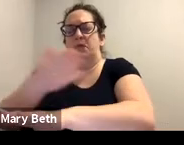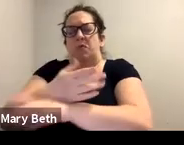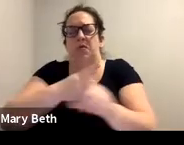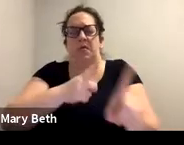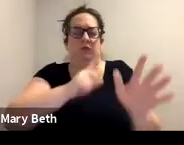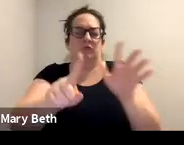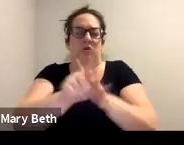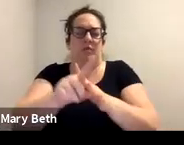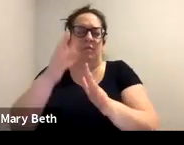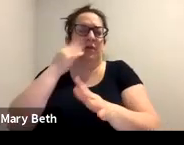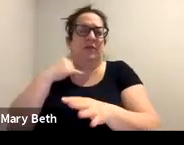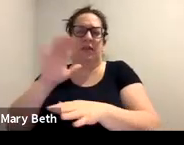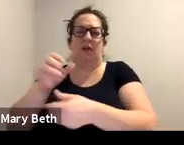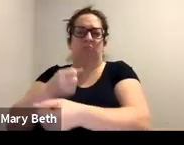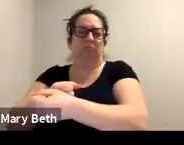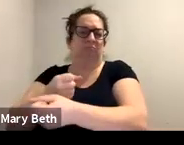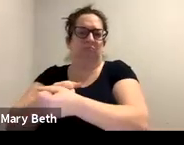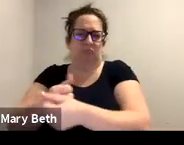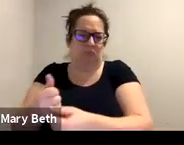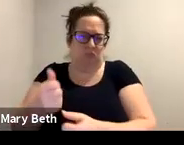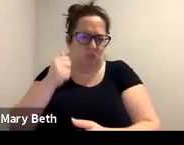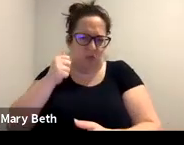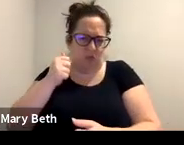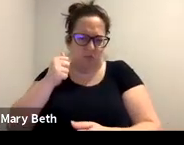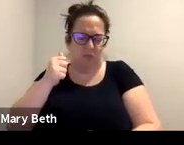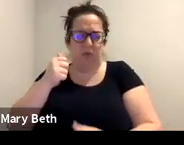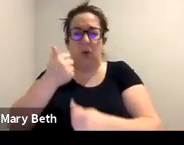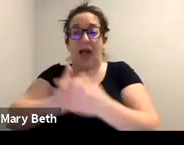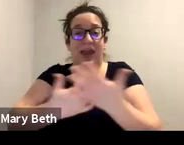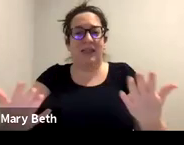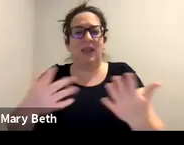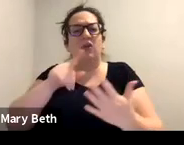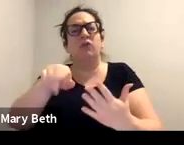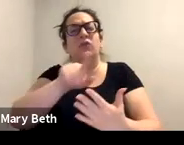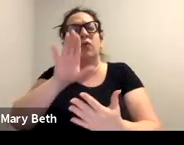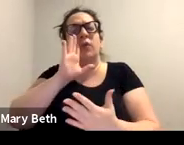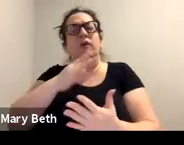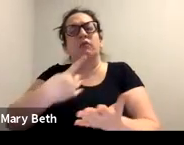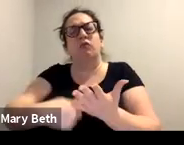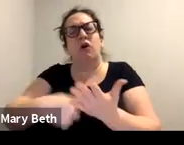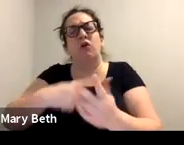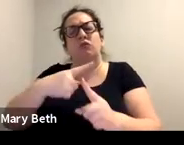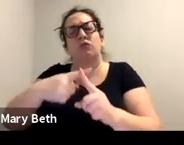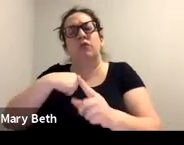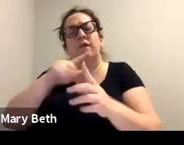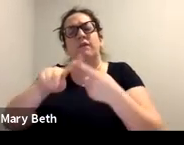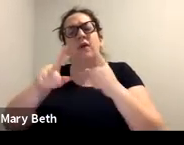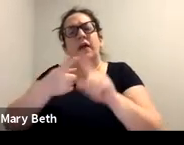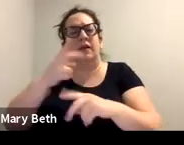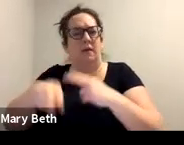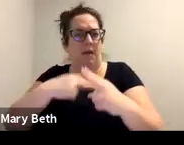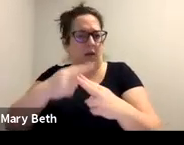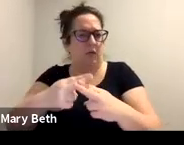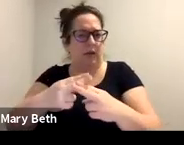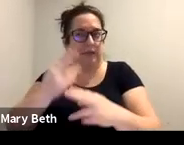information, um, anything that you would talk to a friend about, I think it's okay to share. Um, and then of course the,